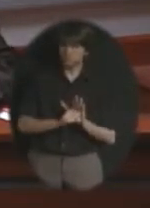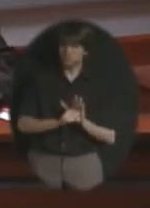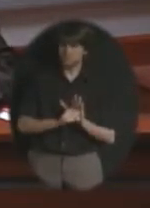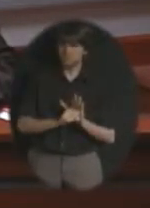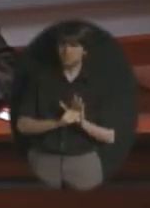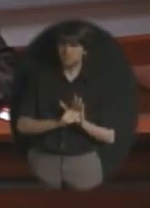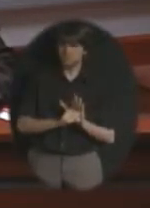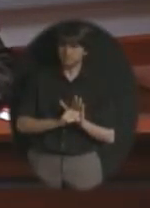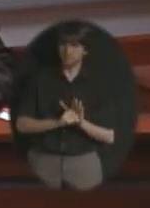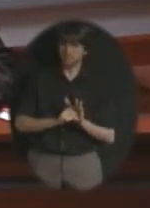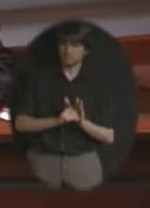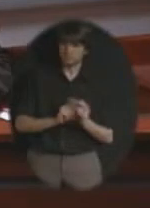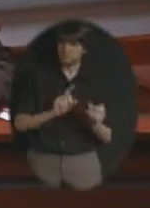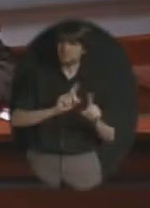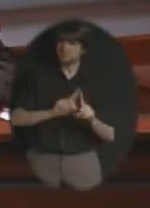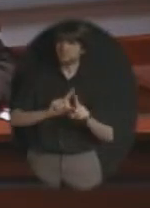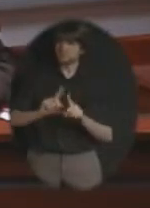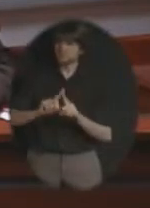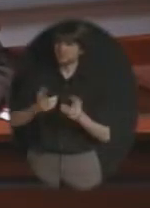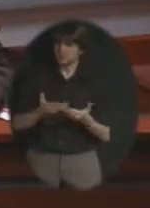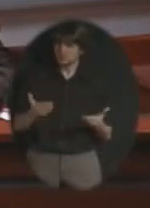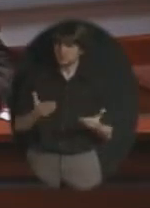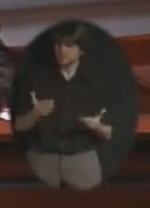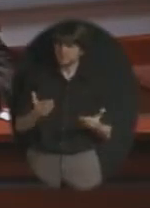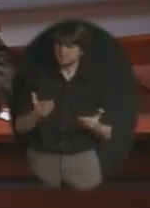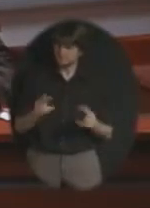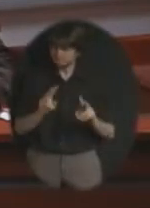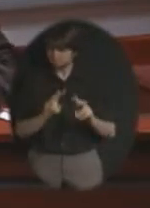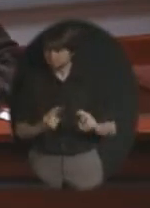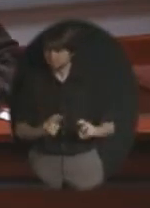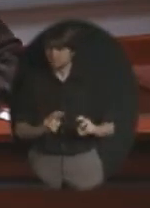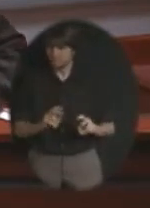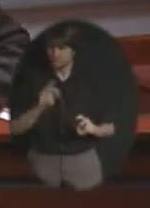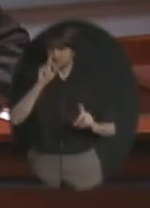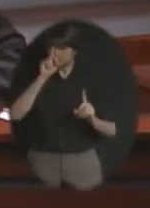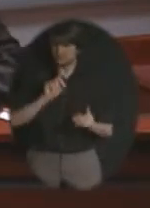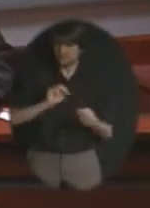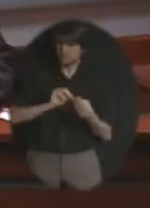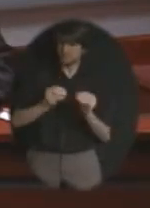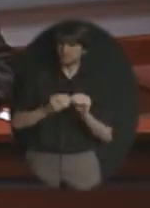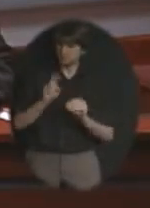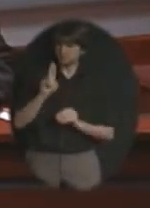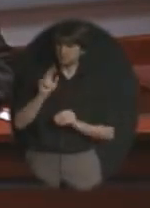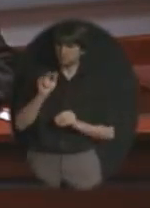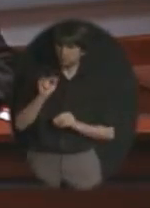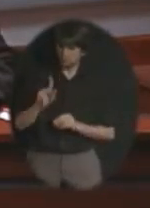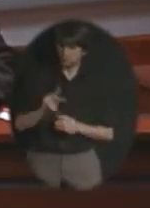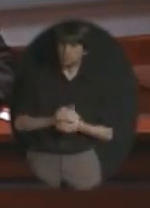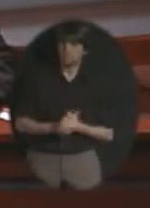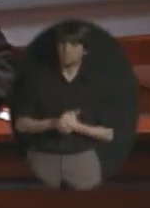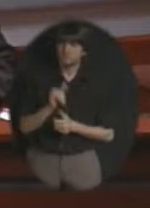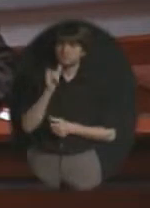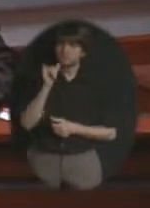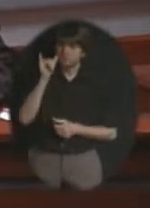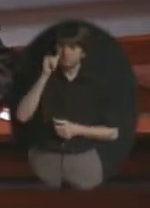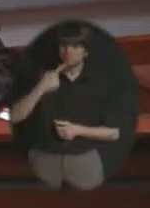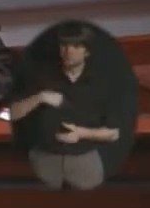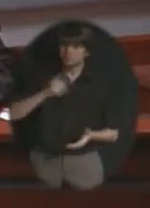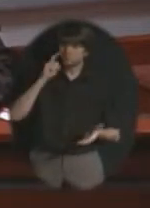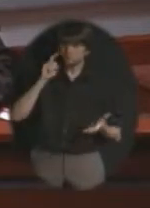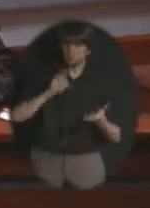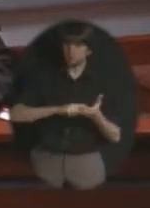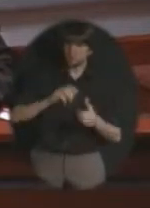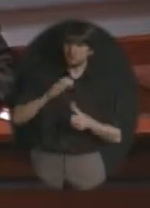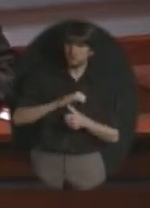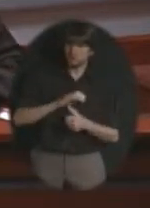terms of how they rank the school so again we're very pleased with that yesterday we had the chance to go recognize a senior from Olathe North High